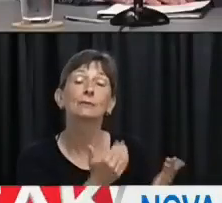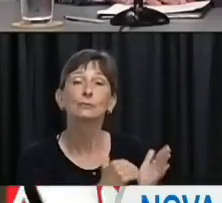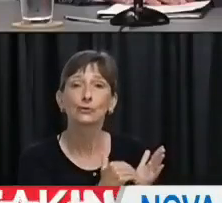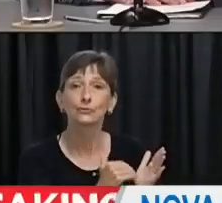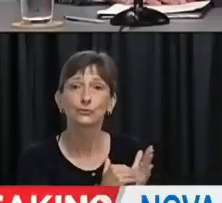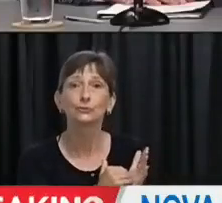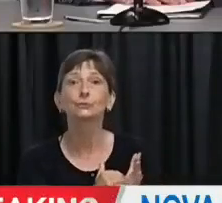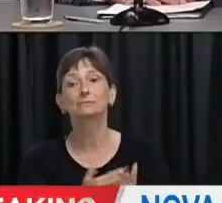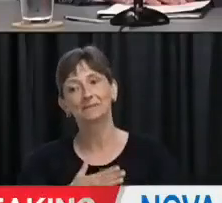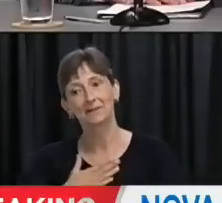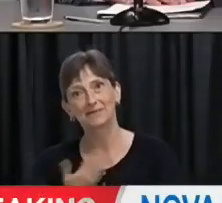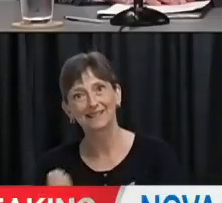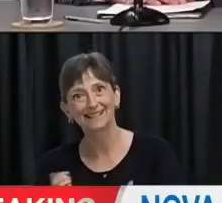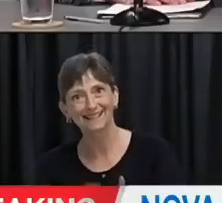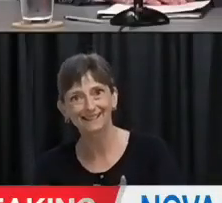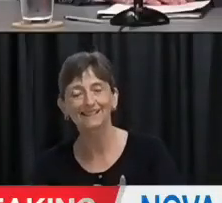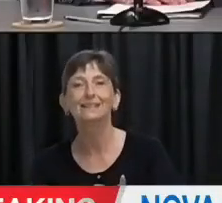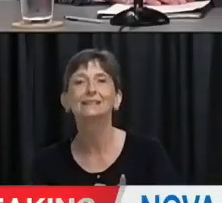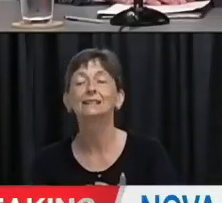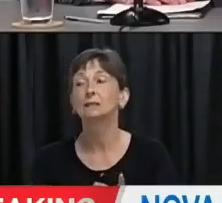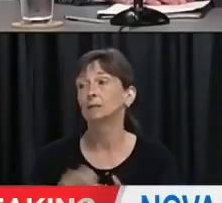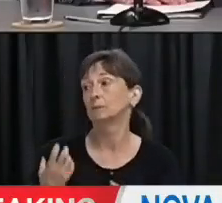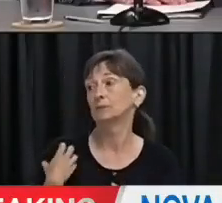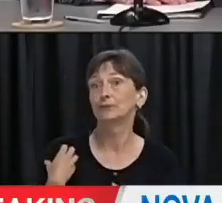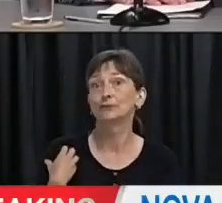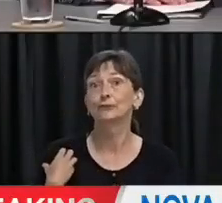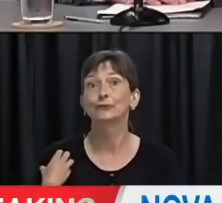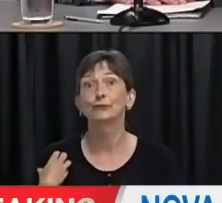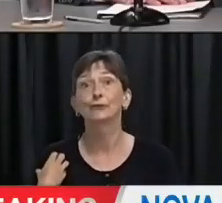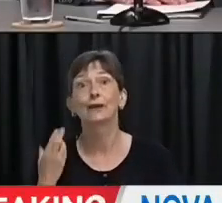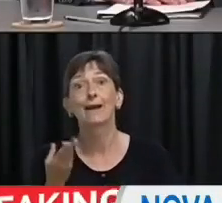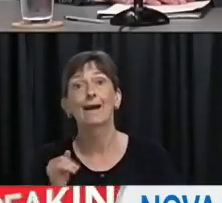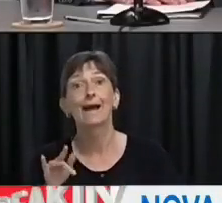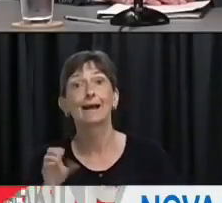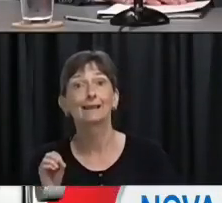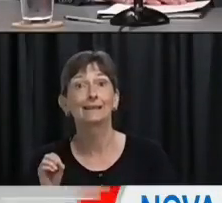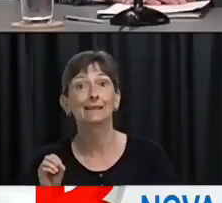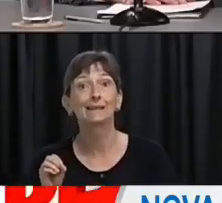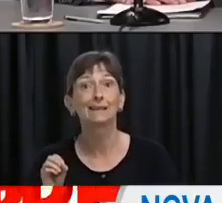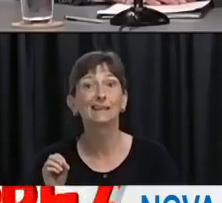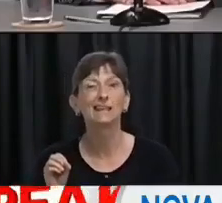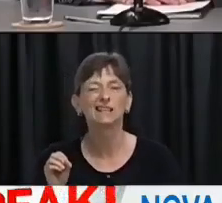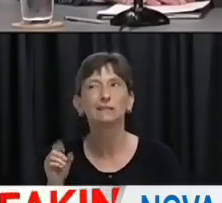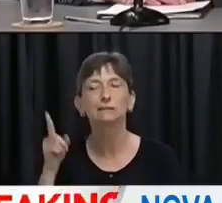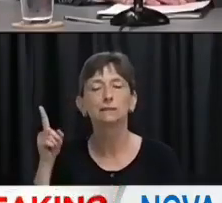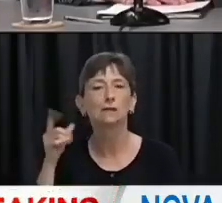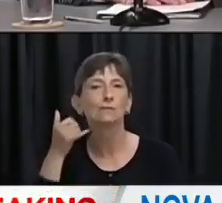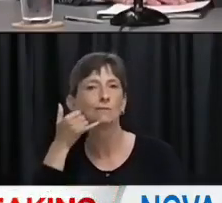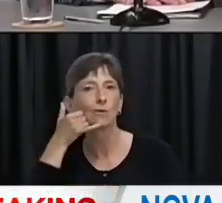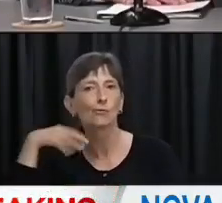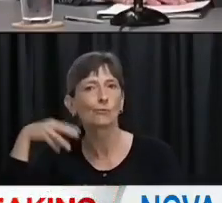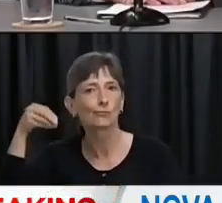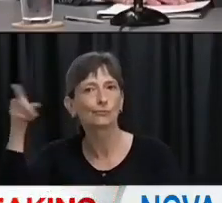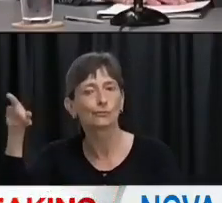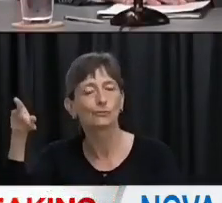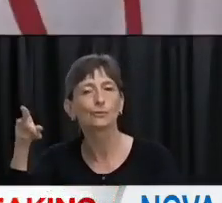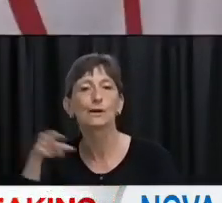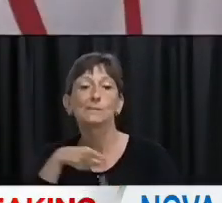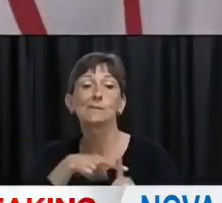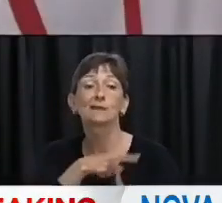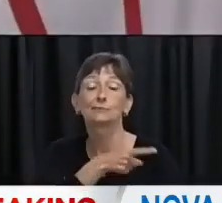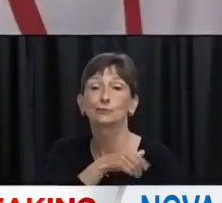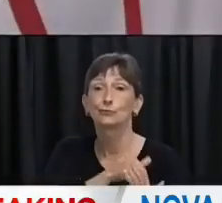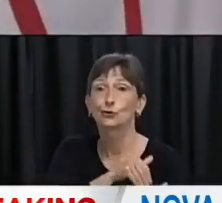I'm also pleased today to be joined with Minister Hagee virtually and right here in person with Dr. Fitzgerald to report that we have